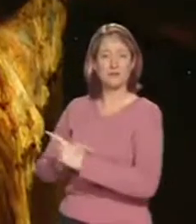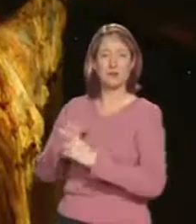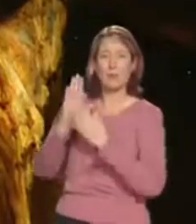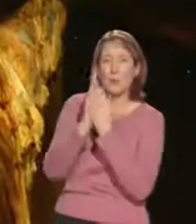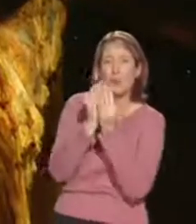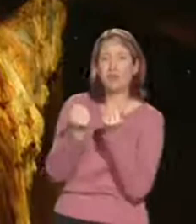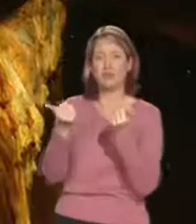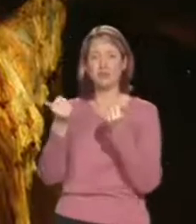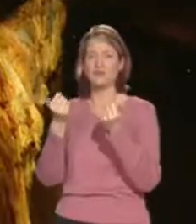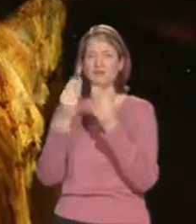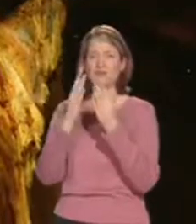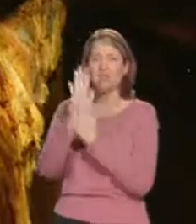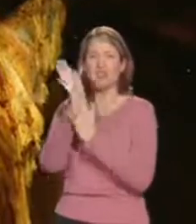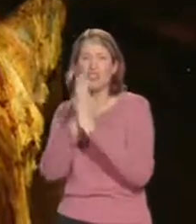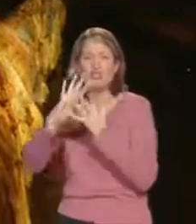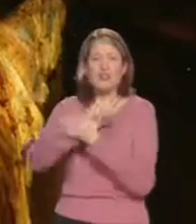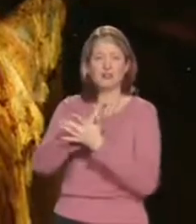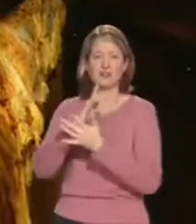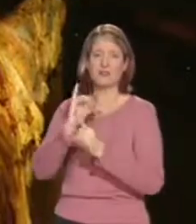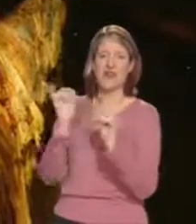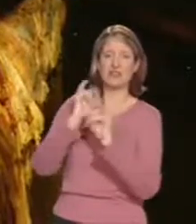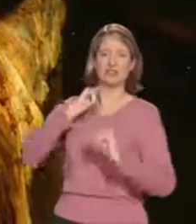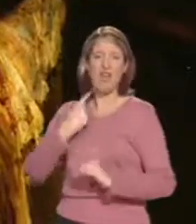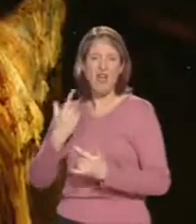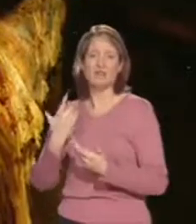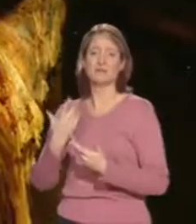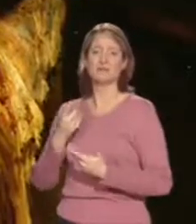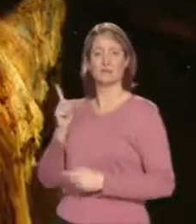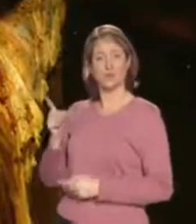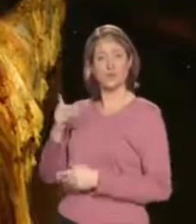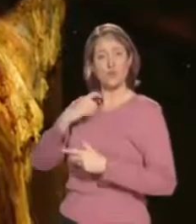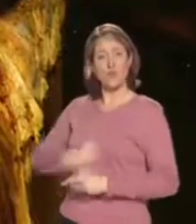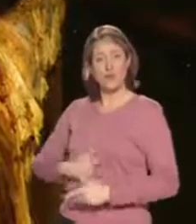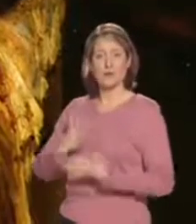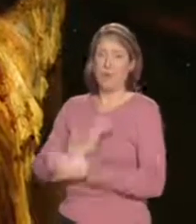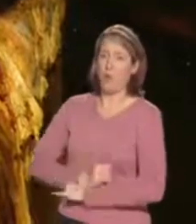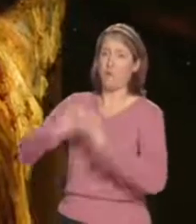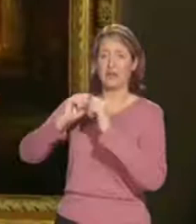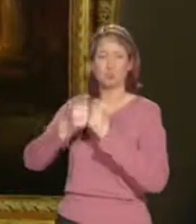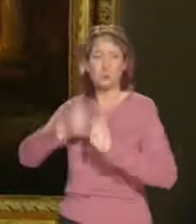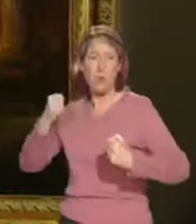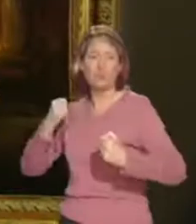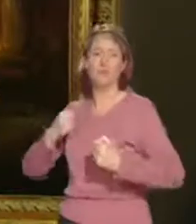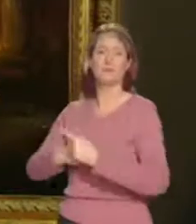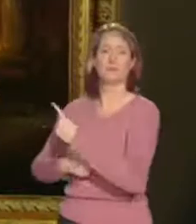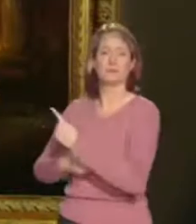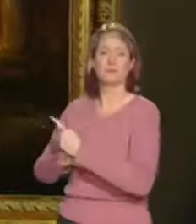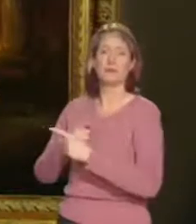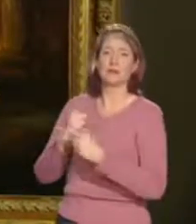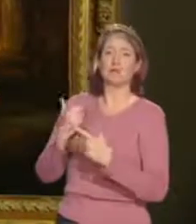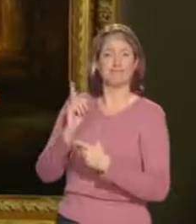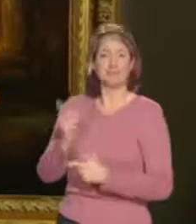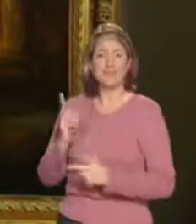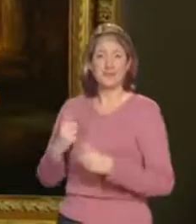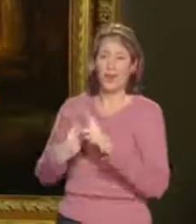sometimes or some human corpse has had horrendous torture done to it, suspended on an almost cross-like structure. And it seems to me that Rembrandt's